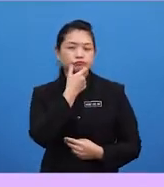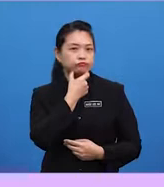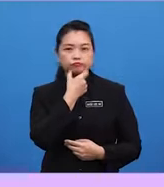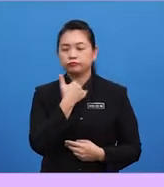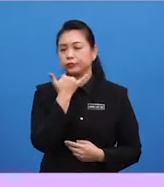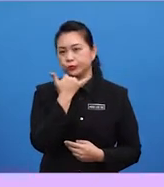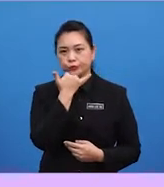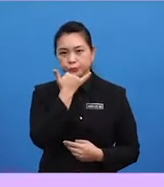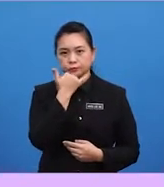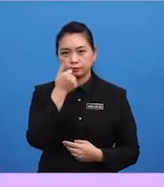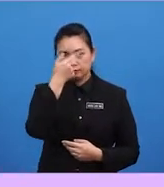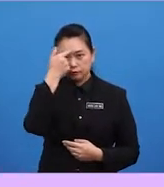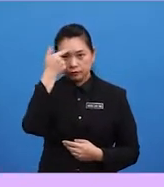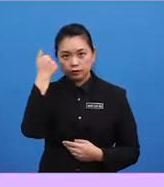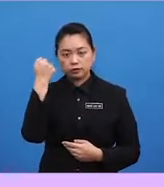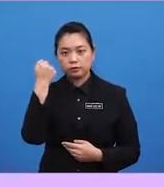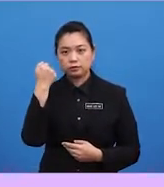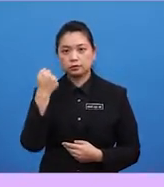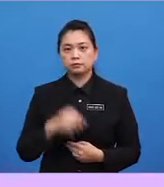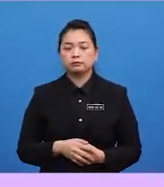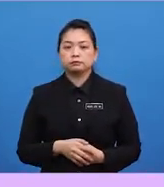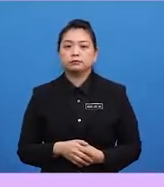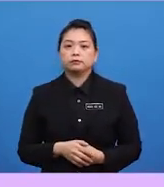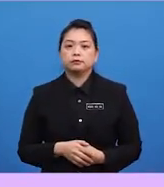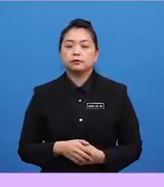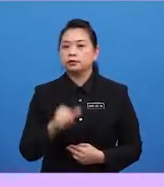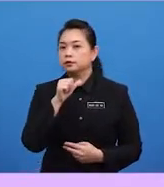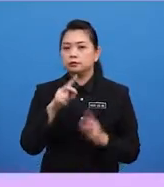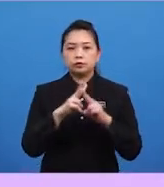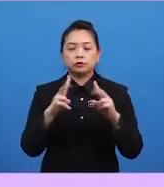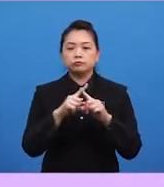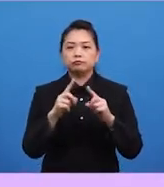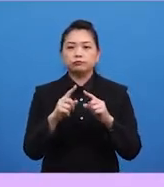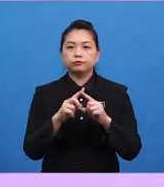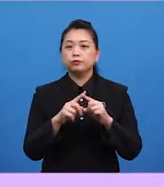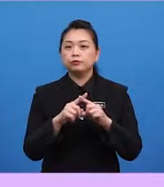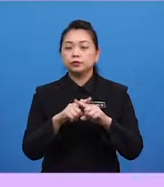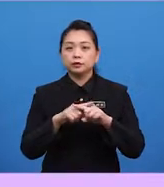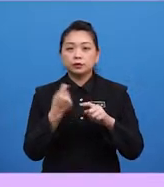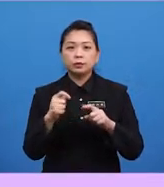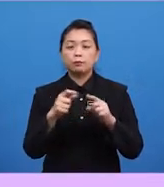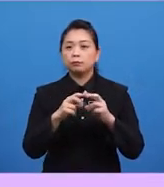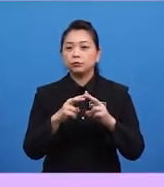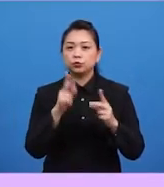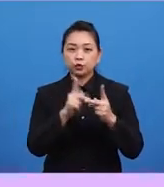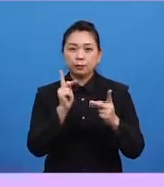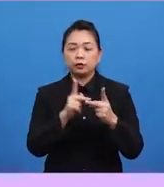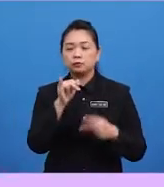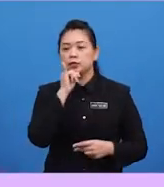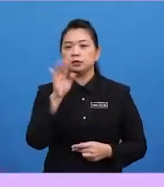incorrect because the most suitable reply for the question number two is B.